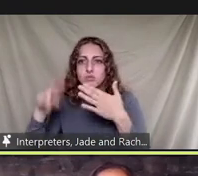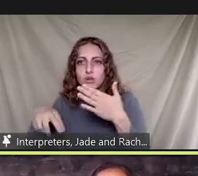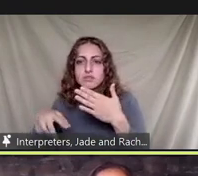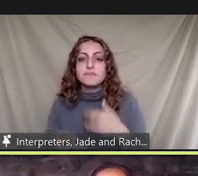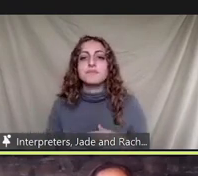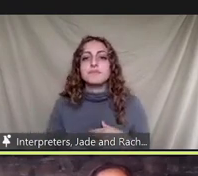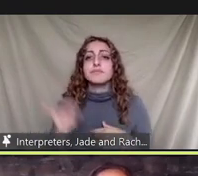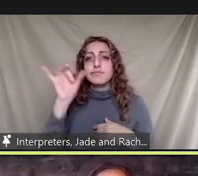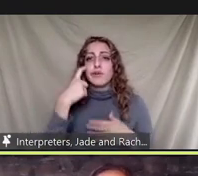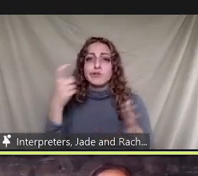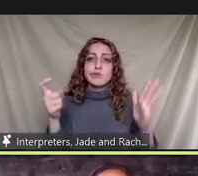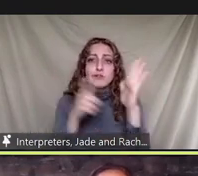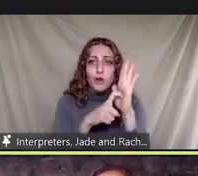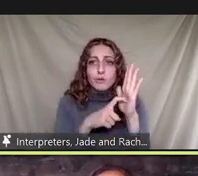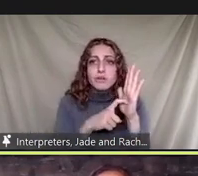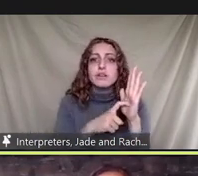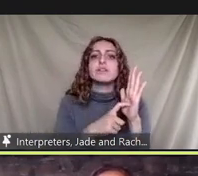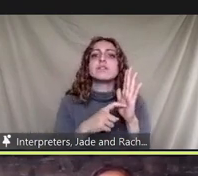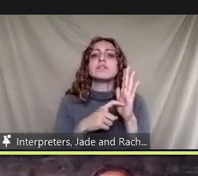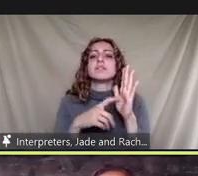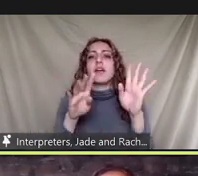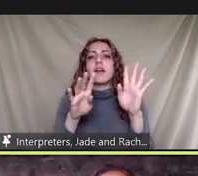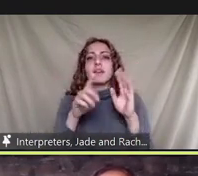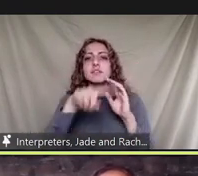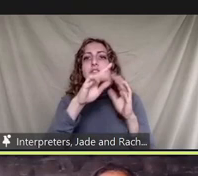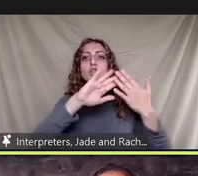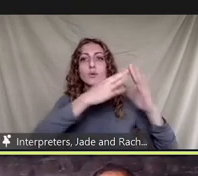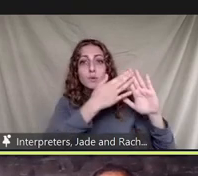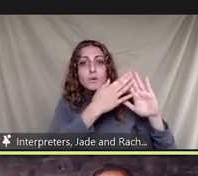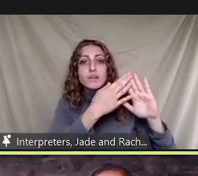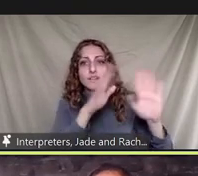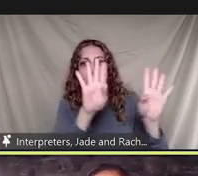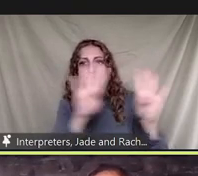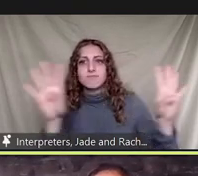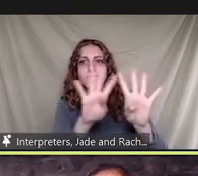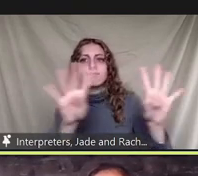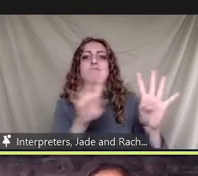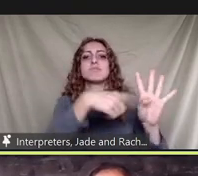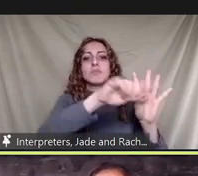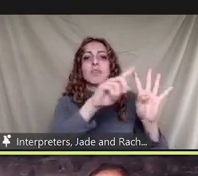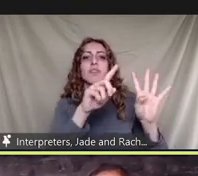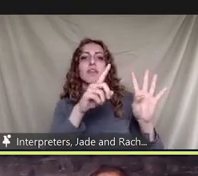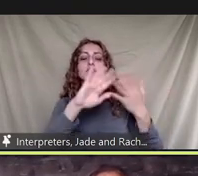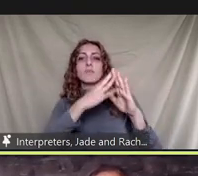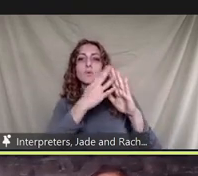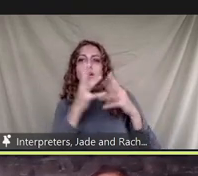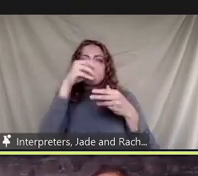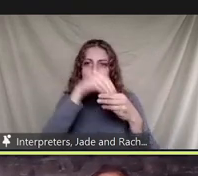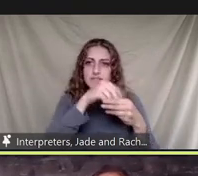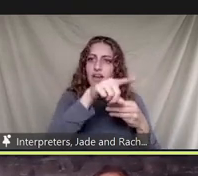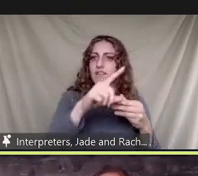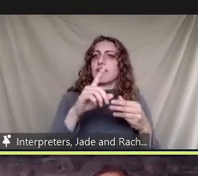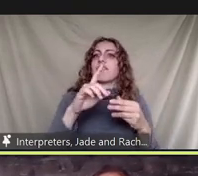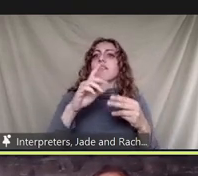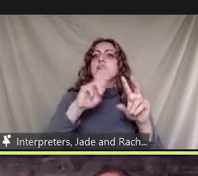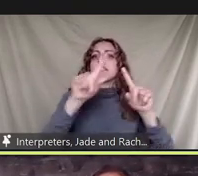we note of course is the fence line community impacts of these chemicals and the way the current chemical sector operates